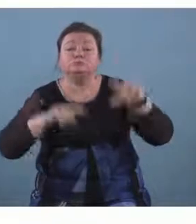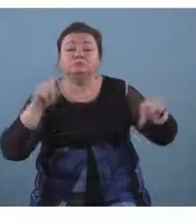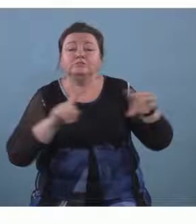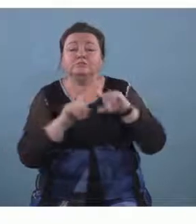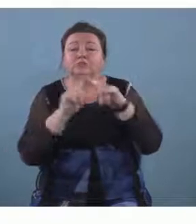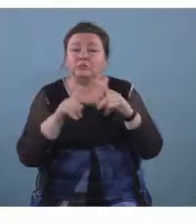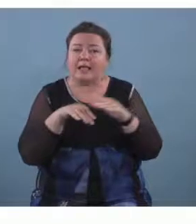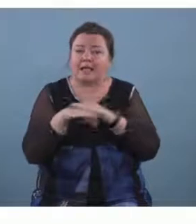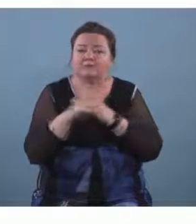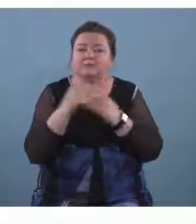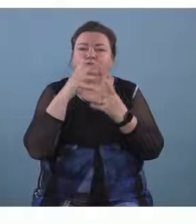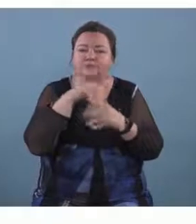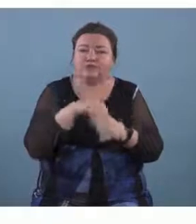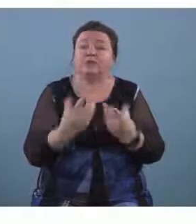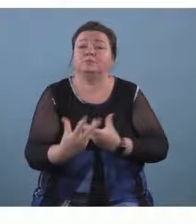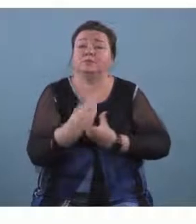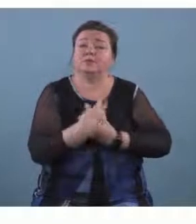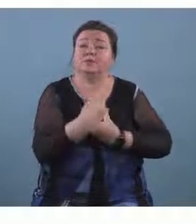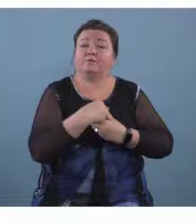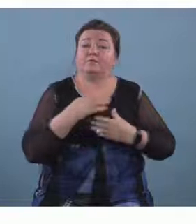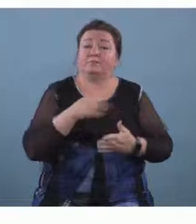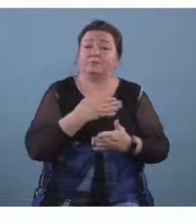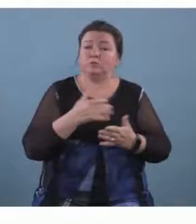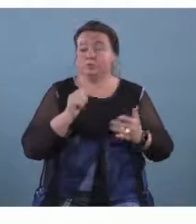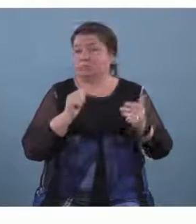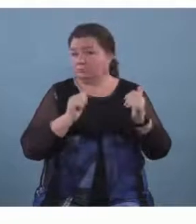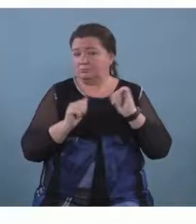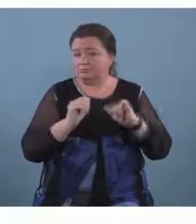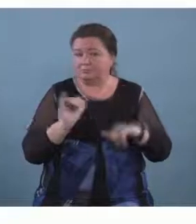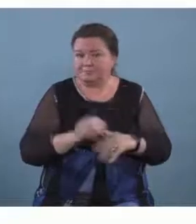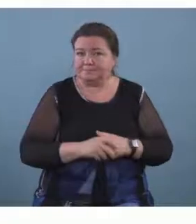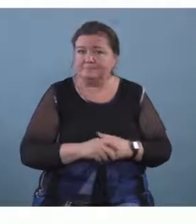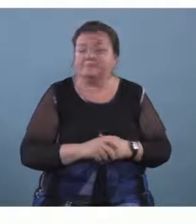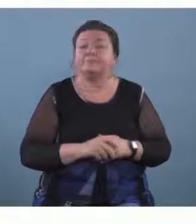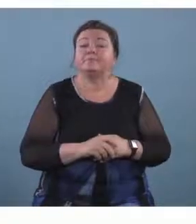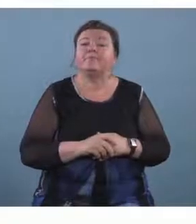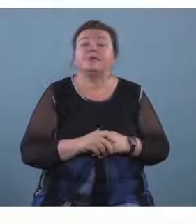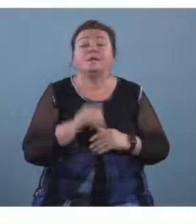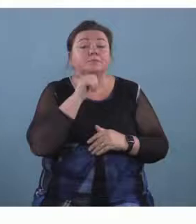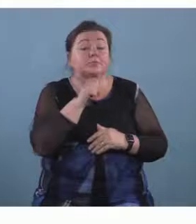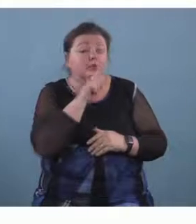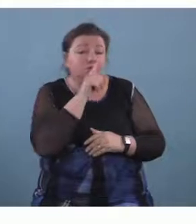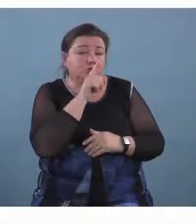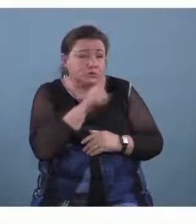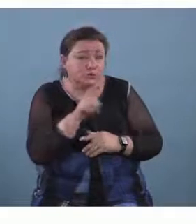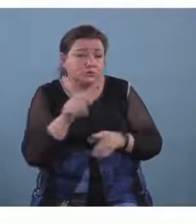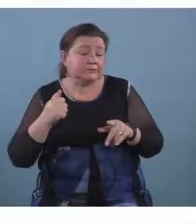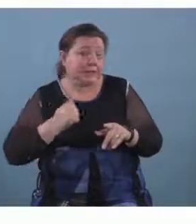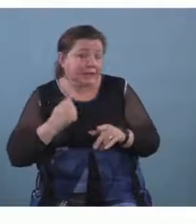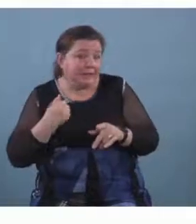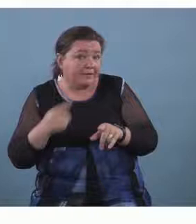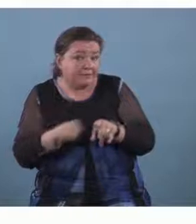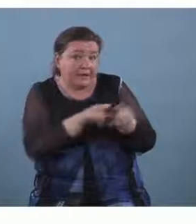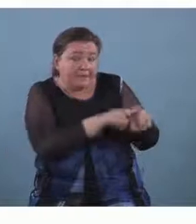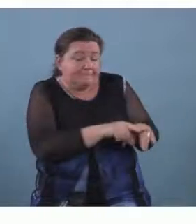to take part in the music groups now i'm not sure if this is the same in canada but there are